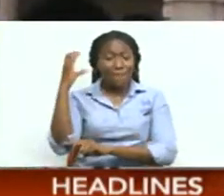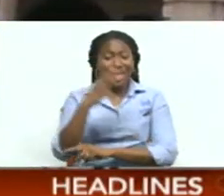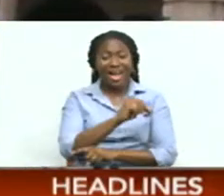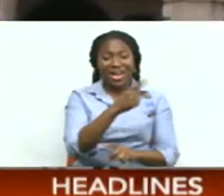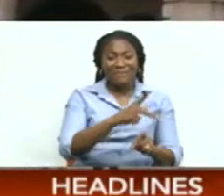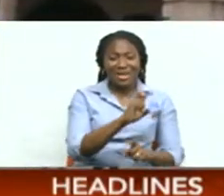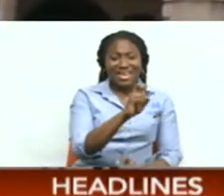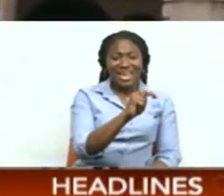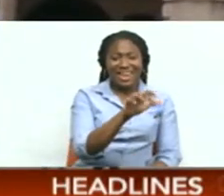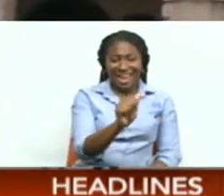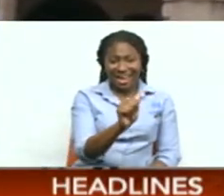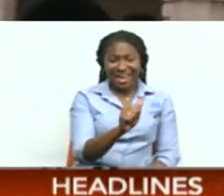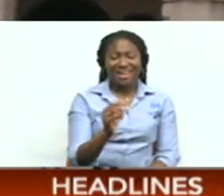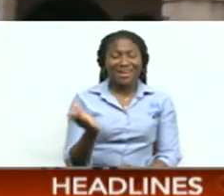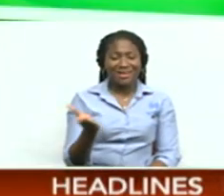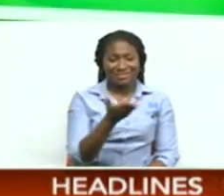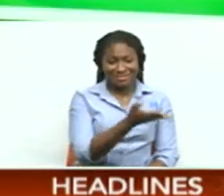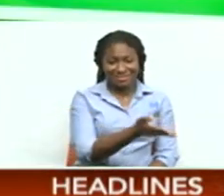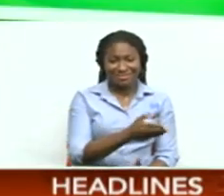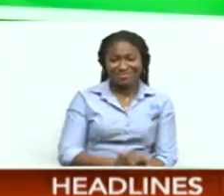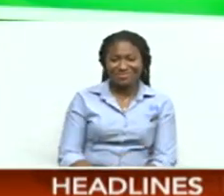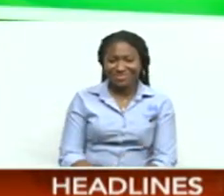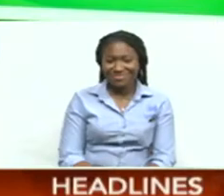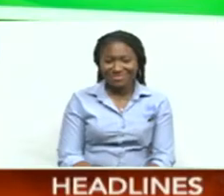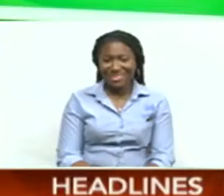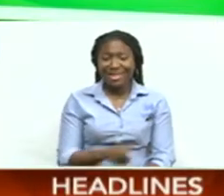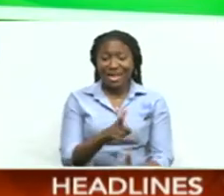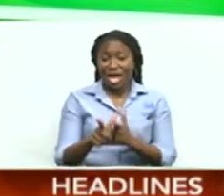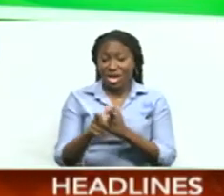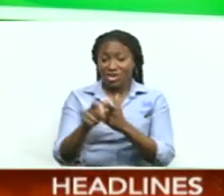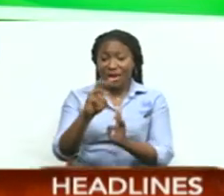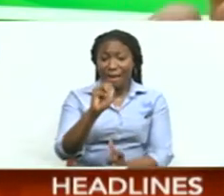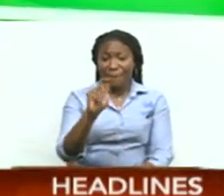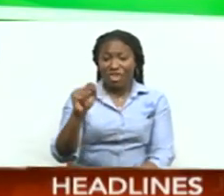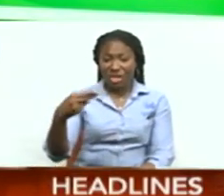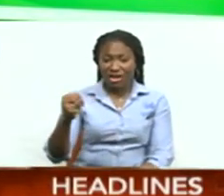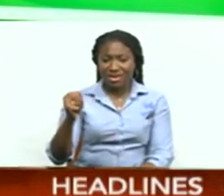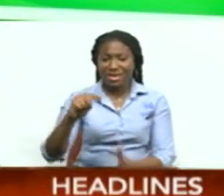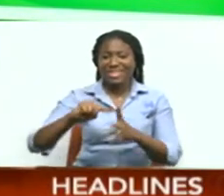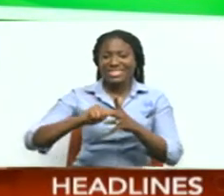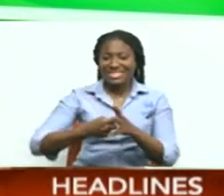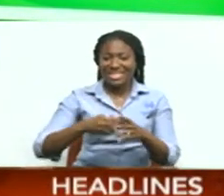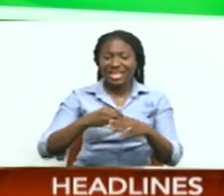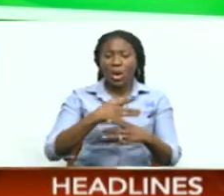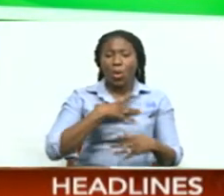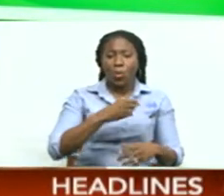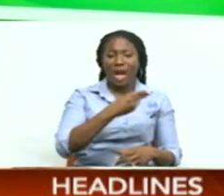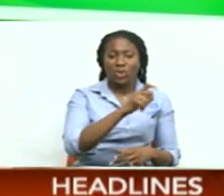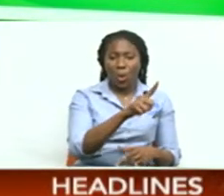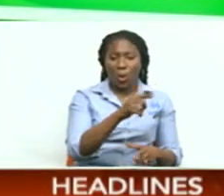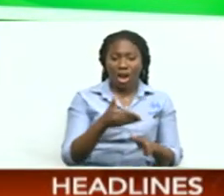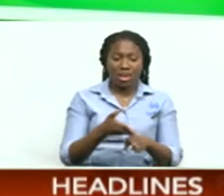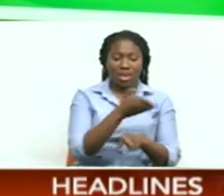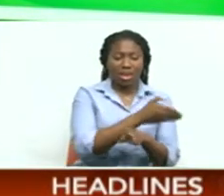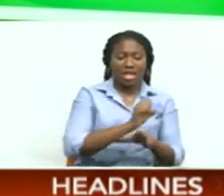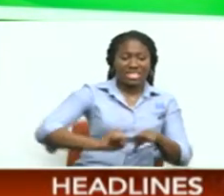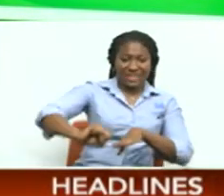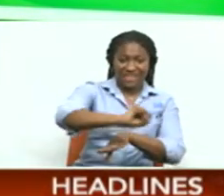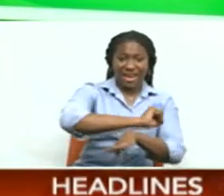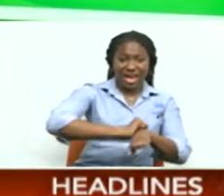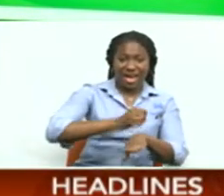Kenya's Alex Aquesa The marathon starts at Whitehall, opposite Whitehall in the Queens Park, Savannah